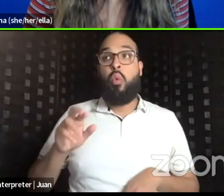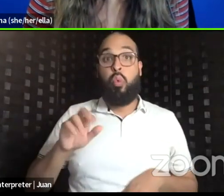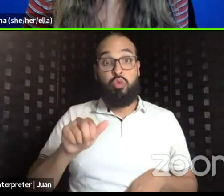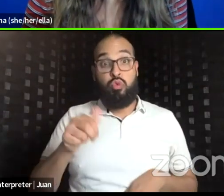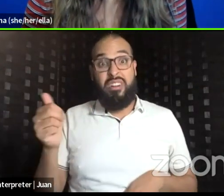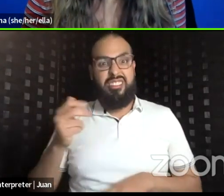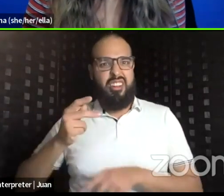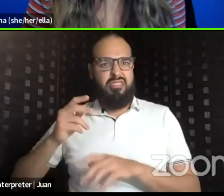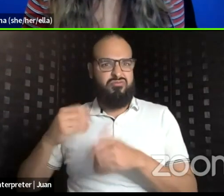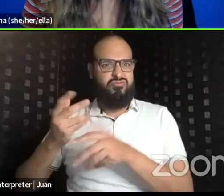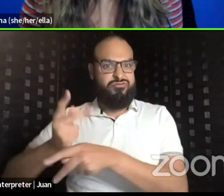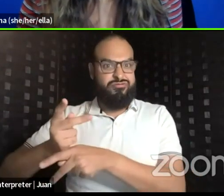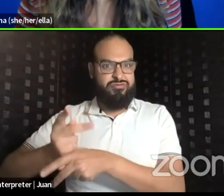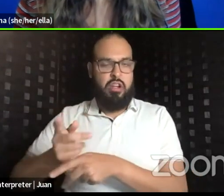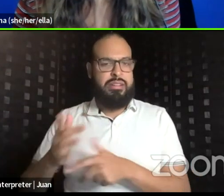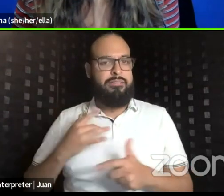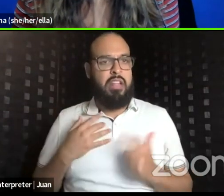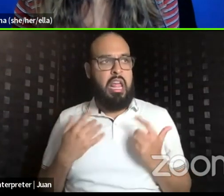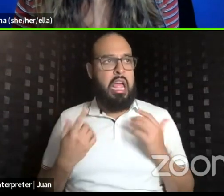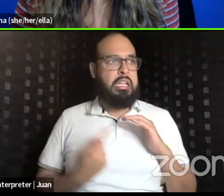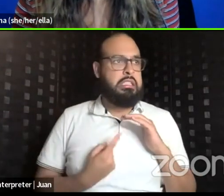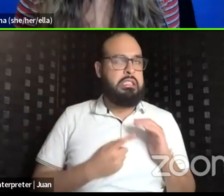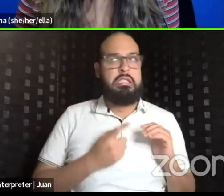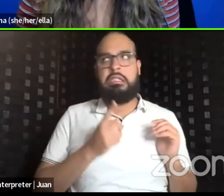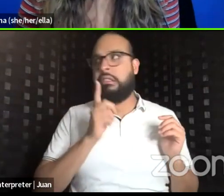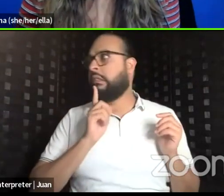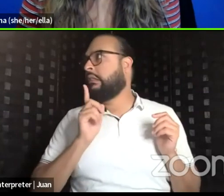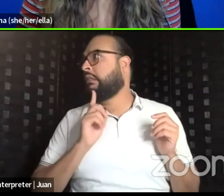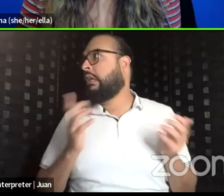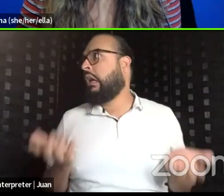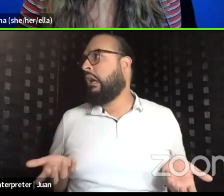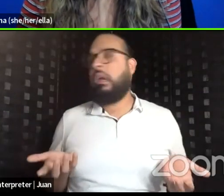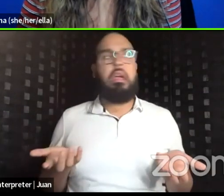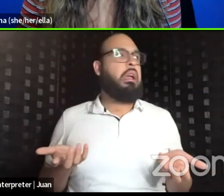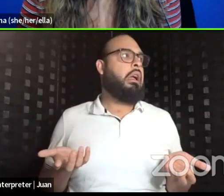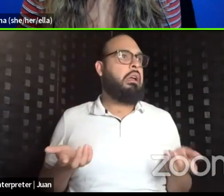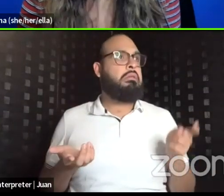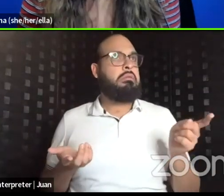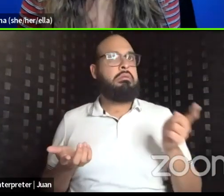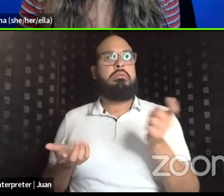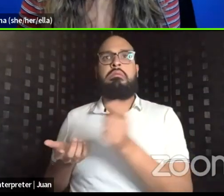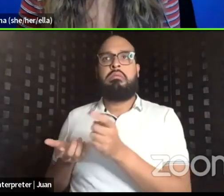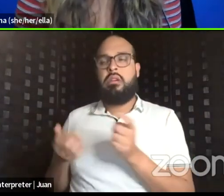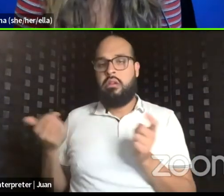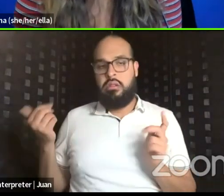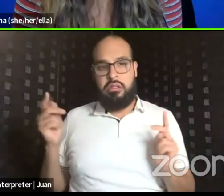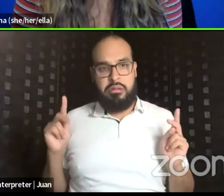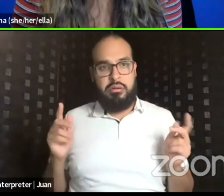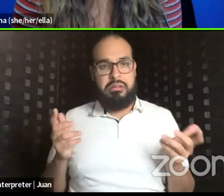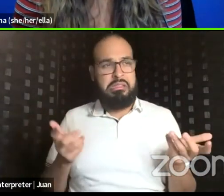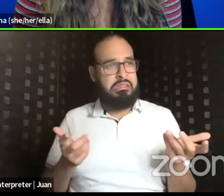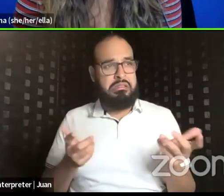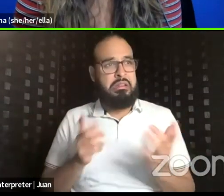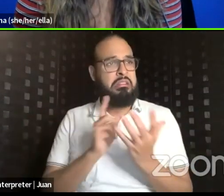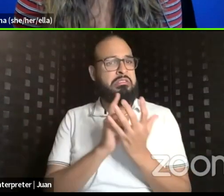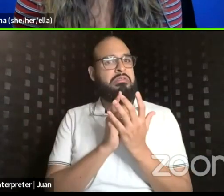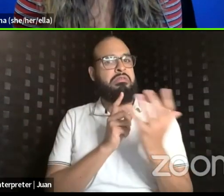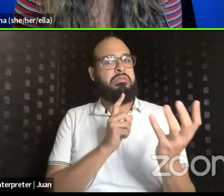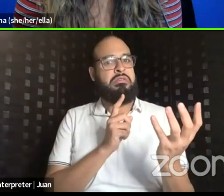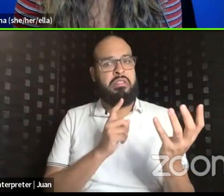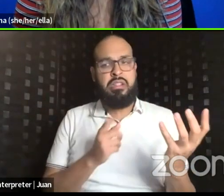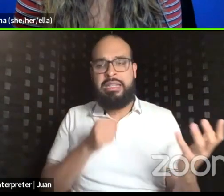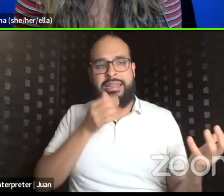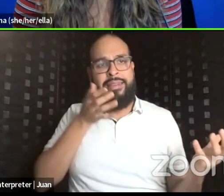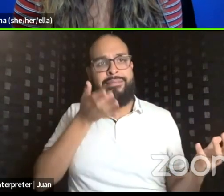very isolated and alone, and you feel that other people are not there with you, you know, to support